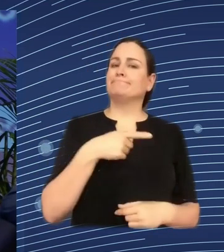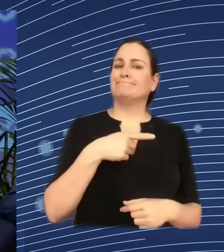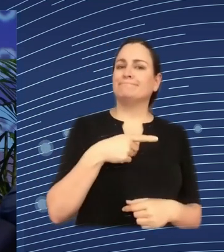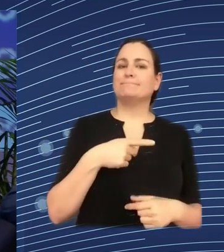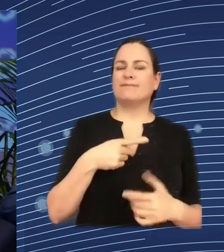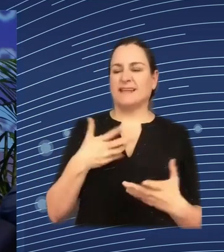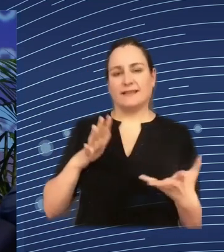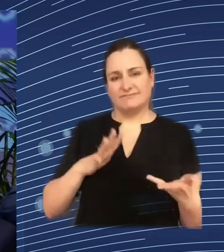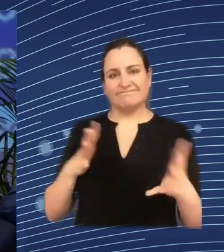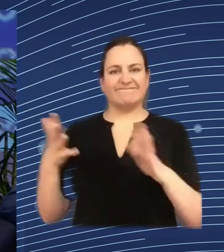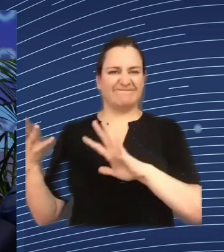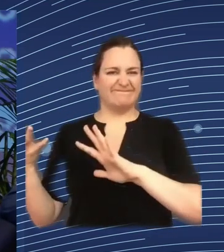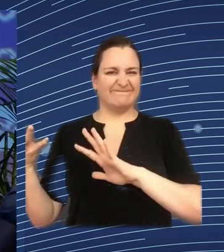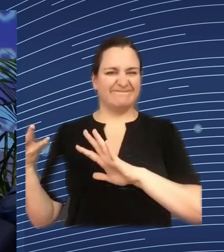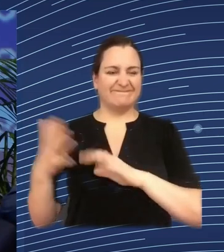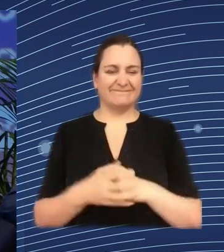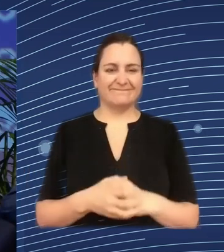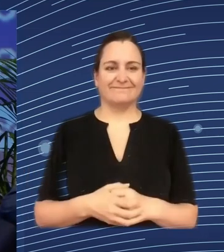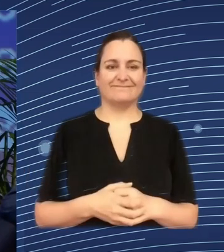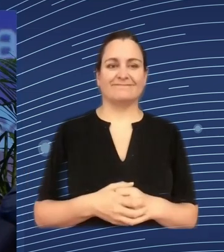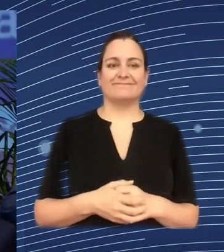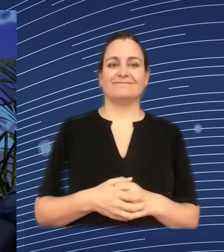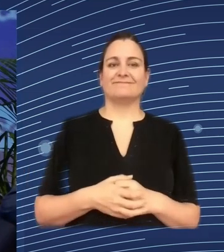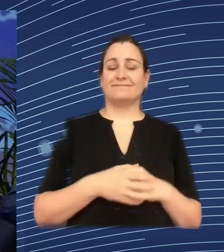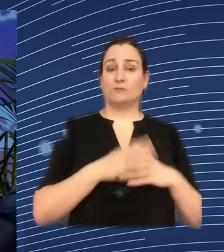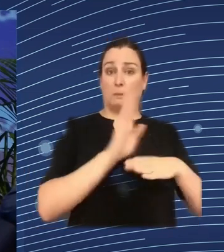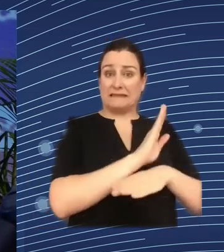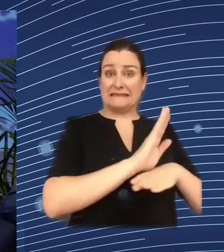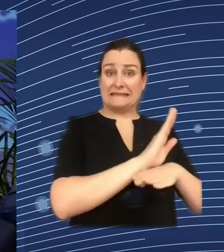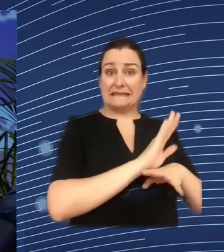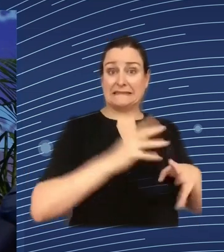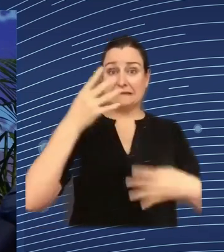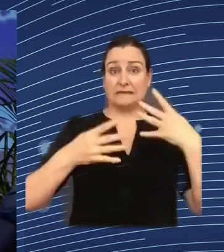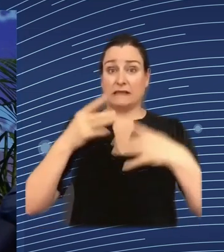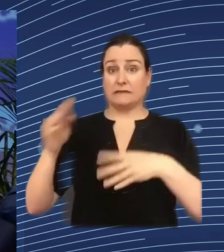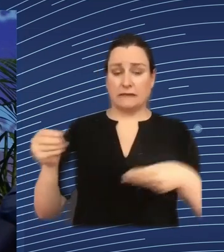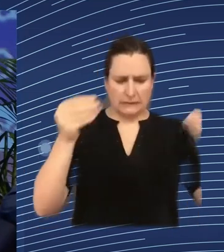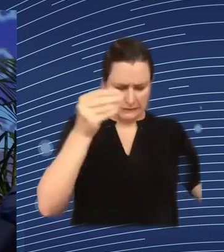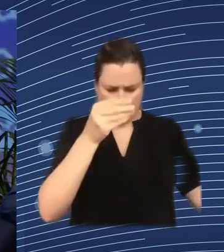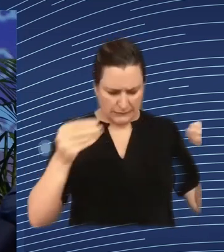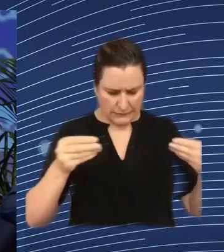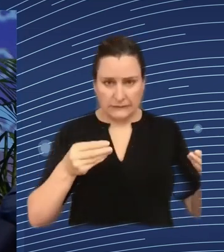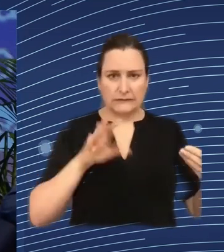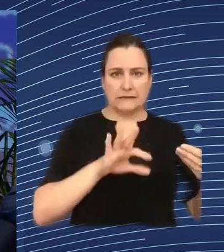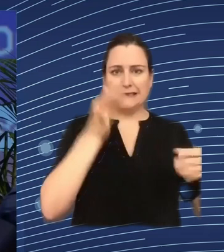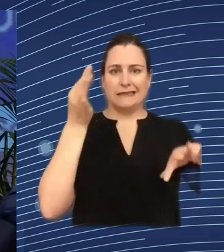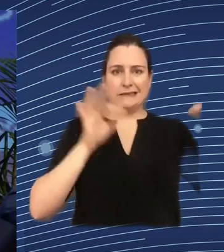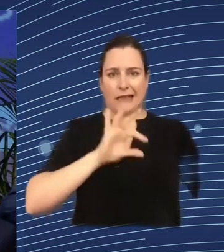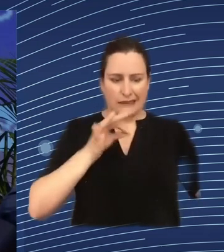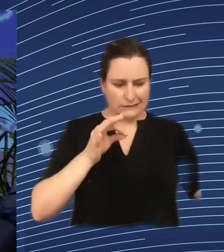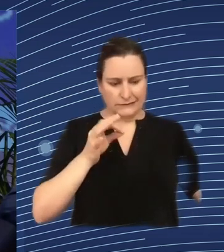changing they're changing how they process the data so there's no consistency so there's a lot of treatment of the data that needs to go on before you can actually